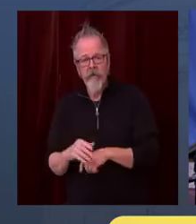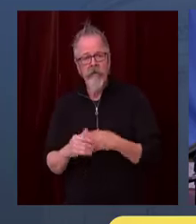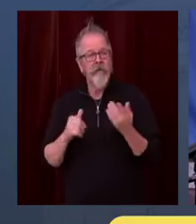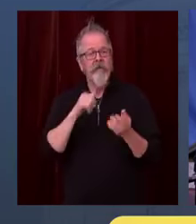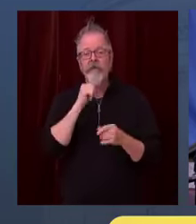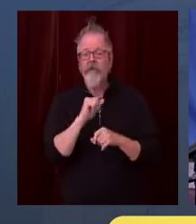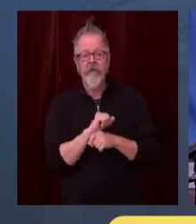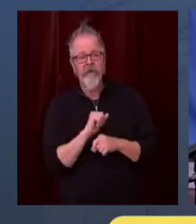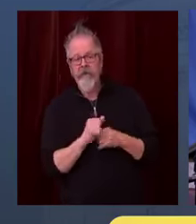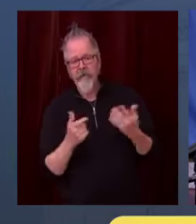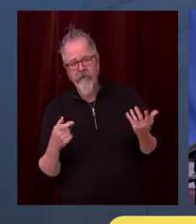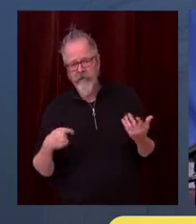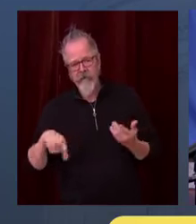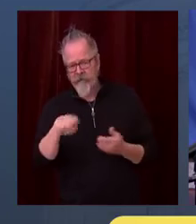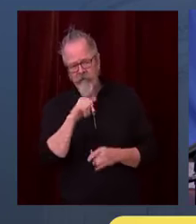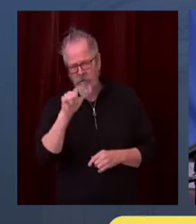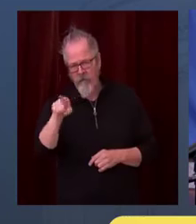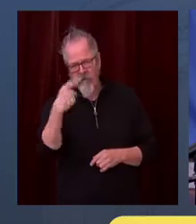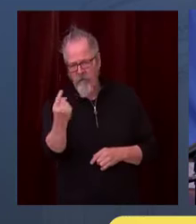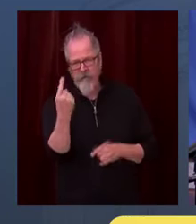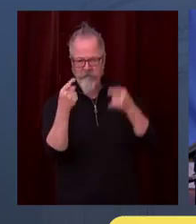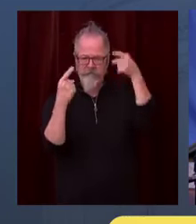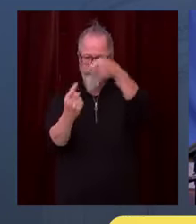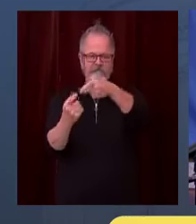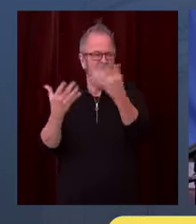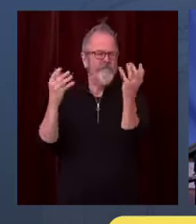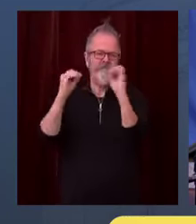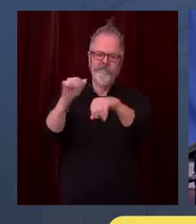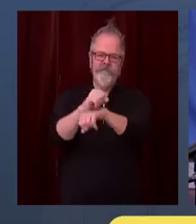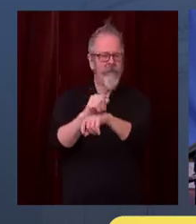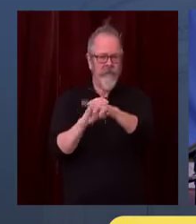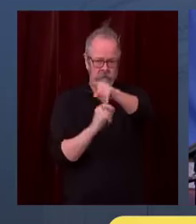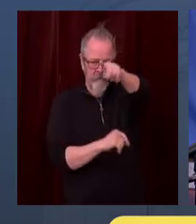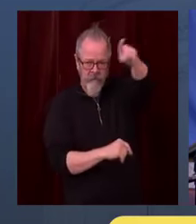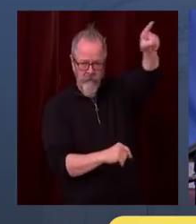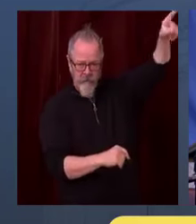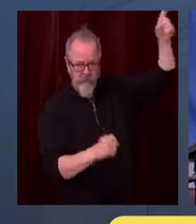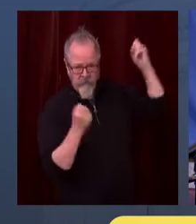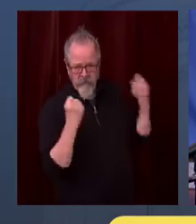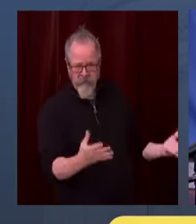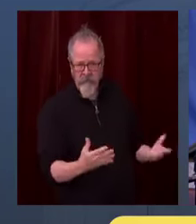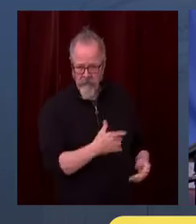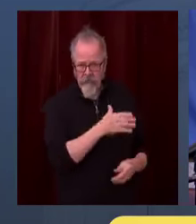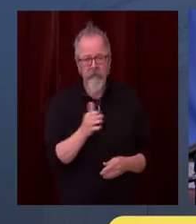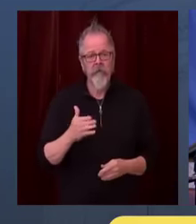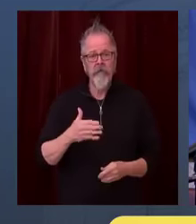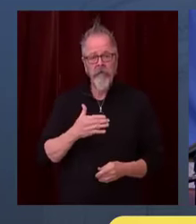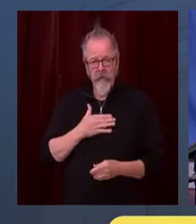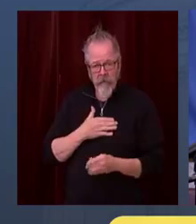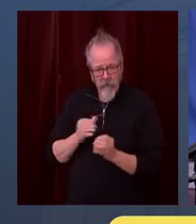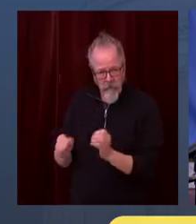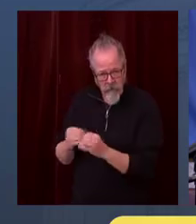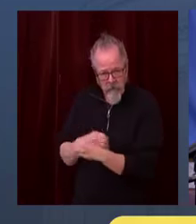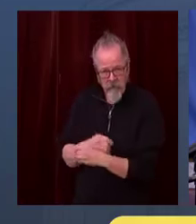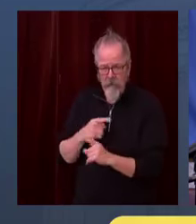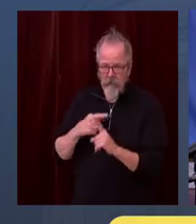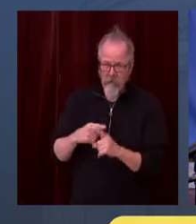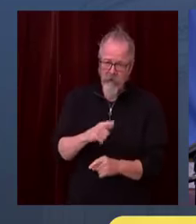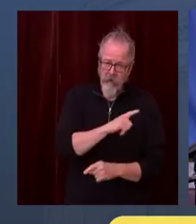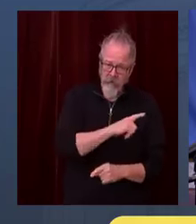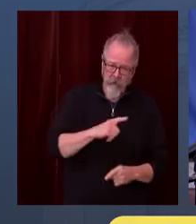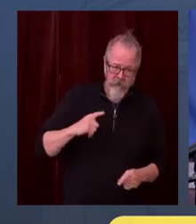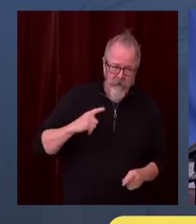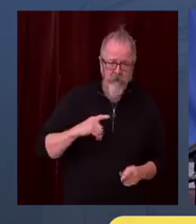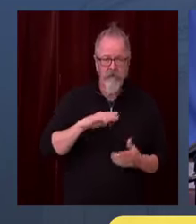with the legislatures and cities and counties, have distributed $25 million in grants to small businesses.